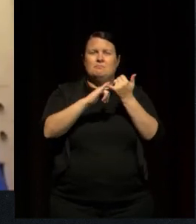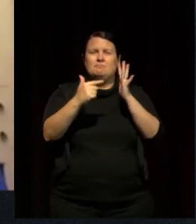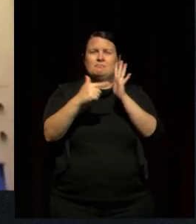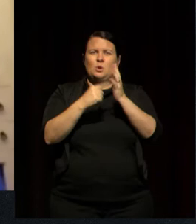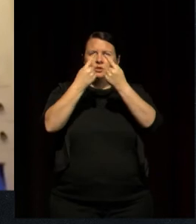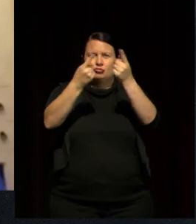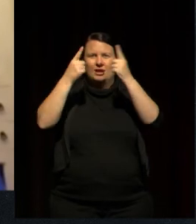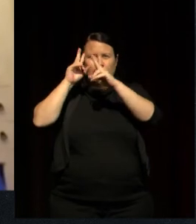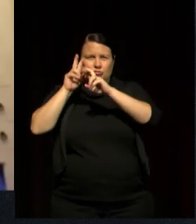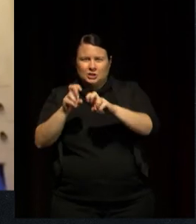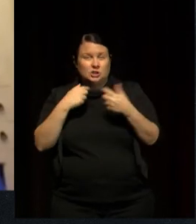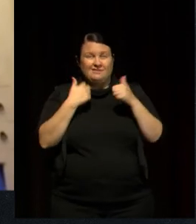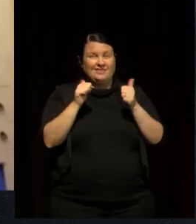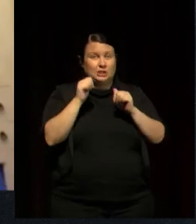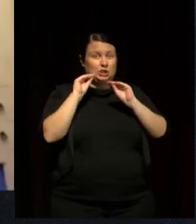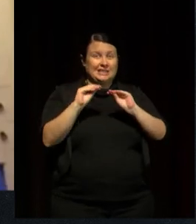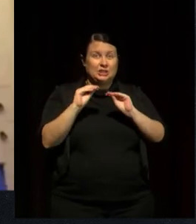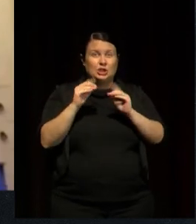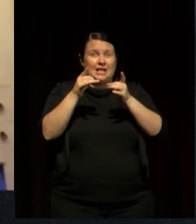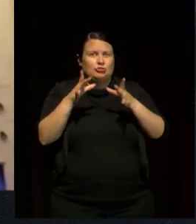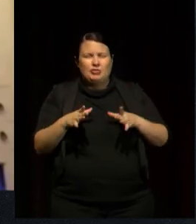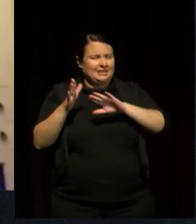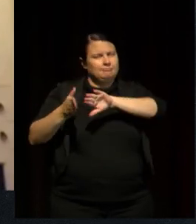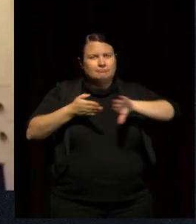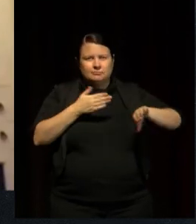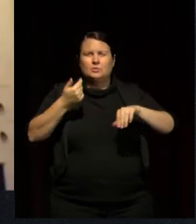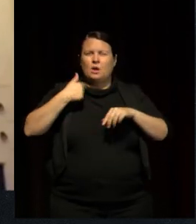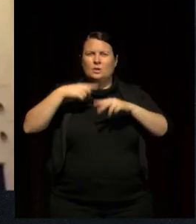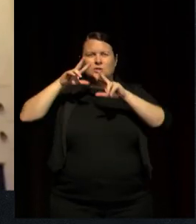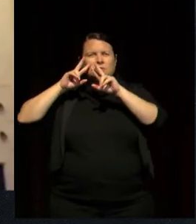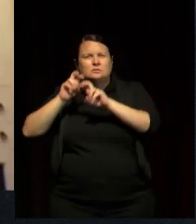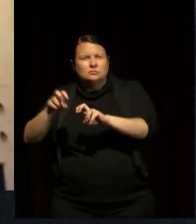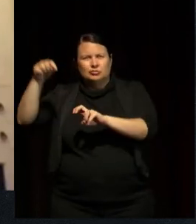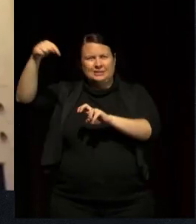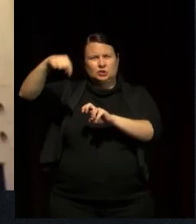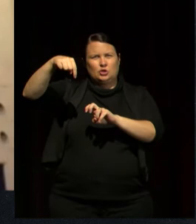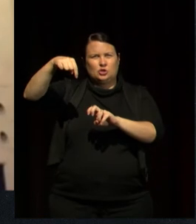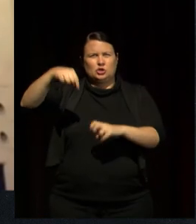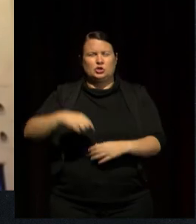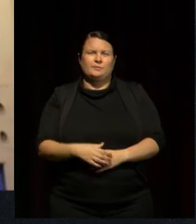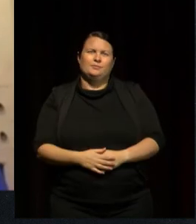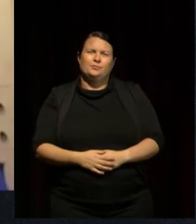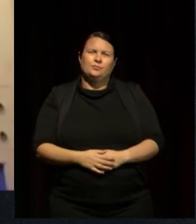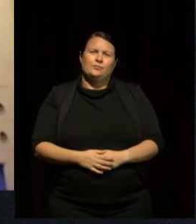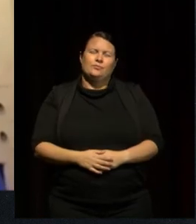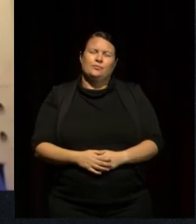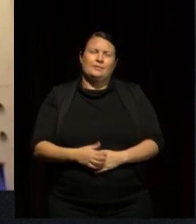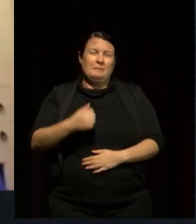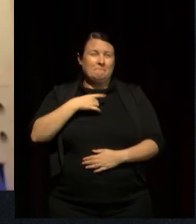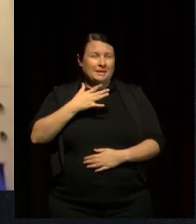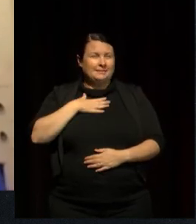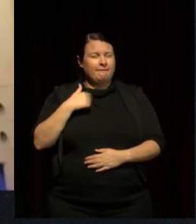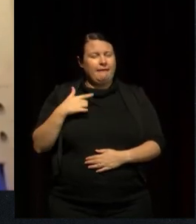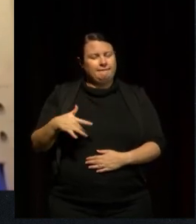you know, leaving my teaching and directing career and moving into academia because I wanted to find out what's going on. And intuitively I knew